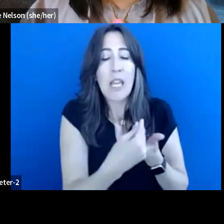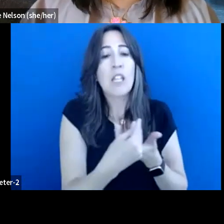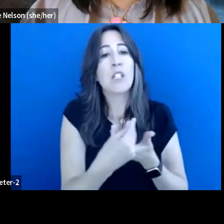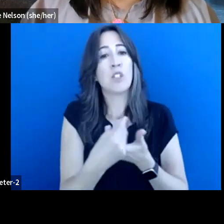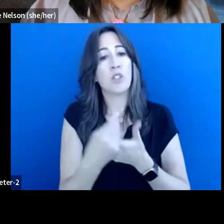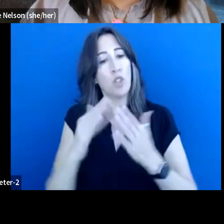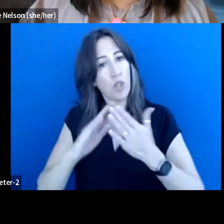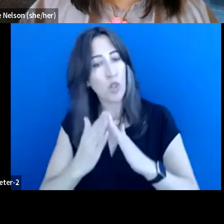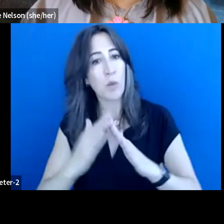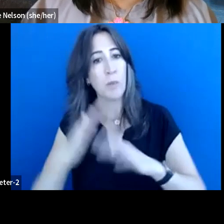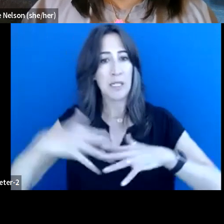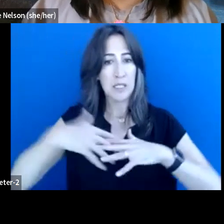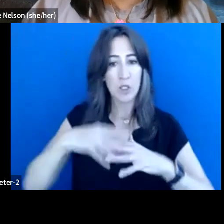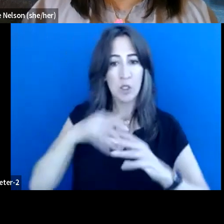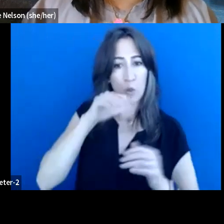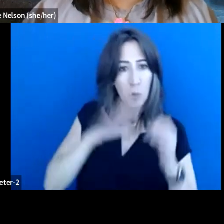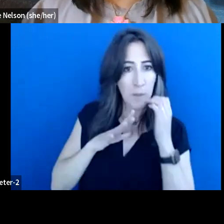culture and that sort of thing.